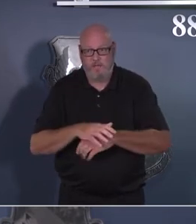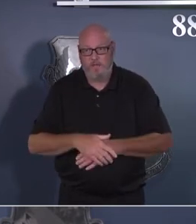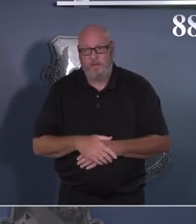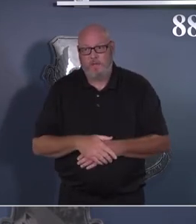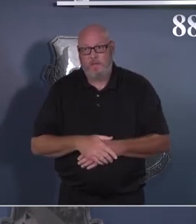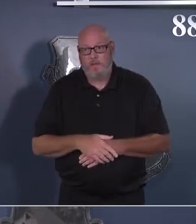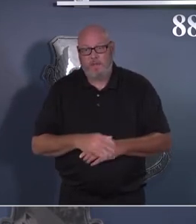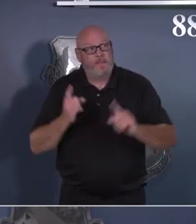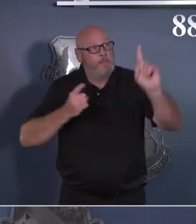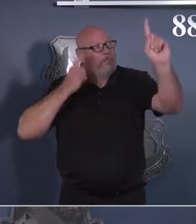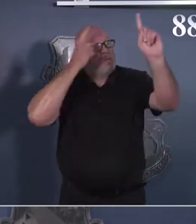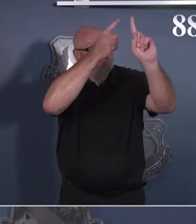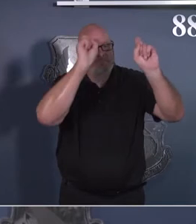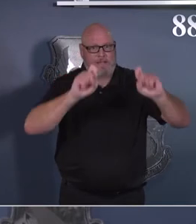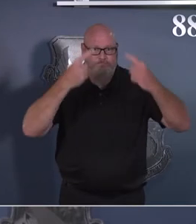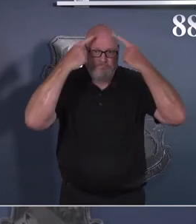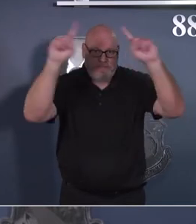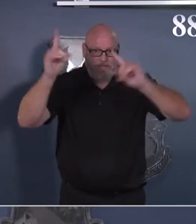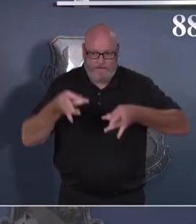mission resiliency.